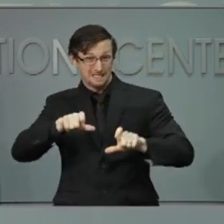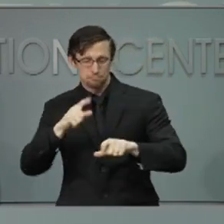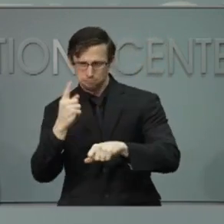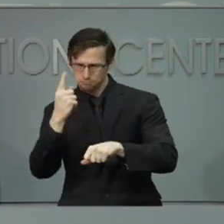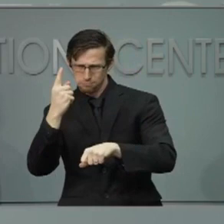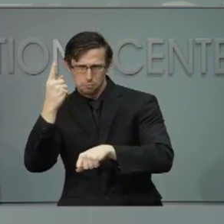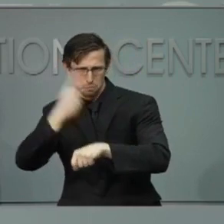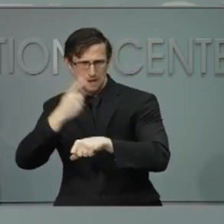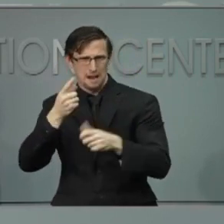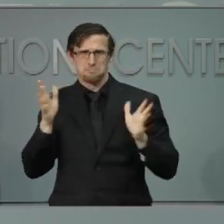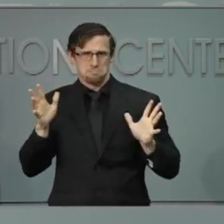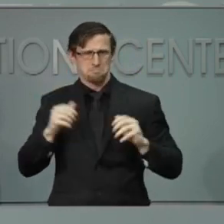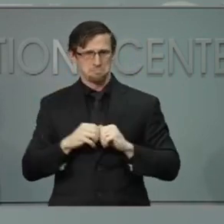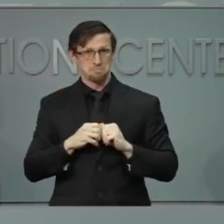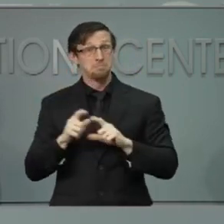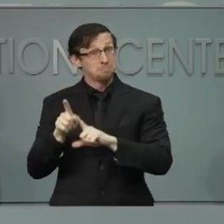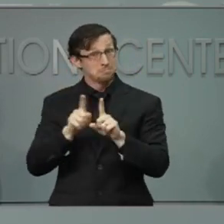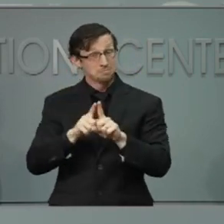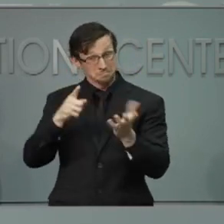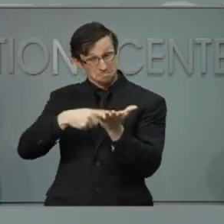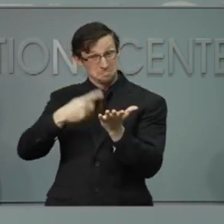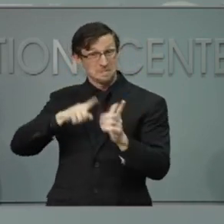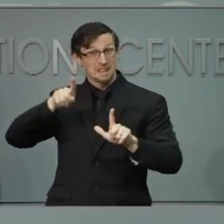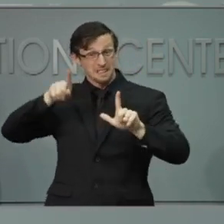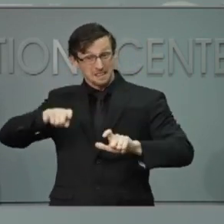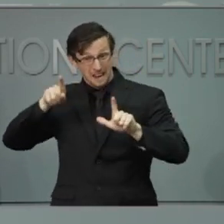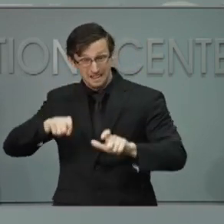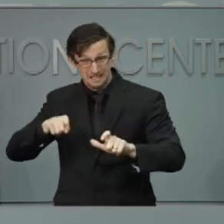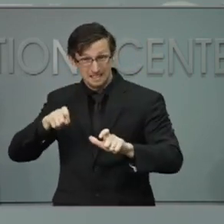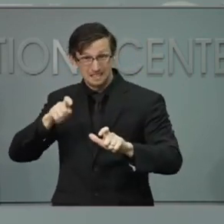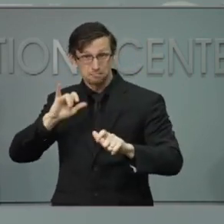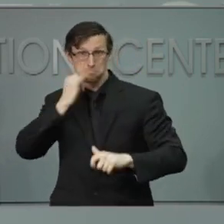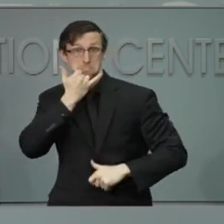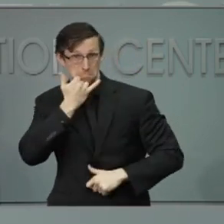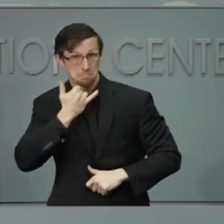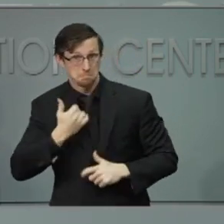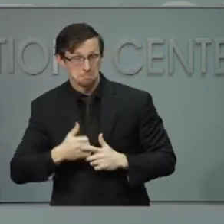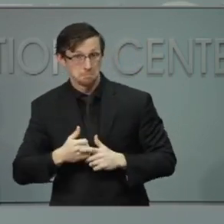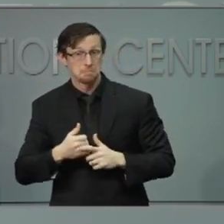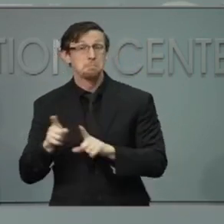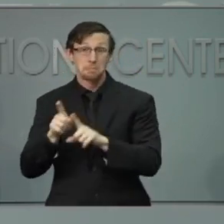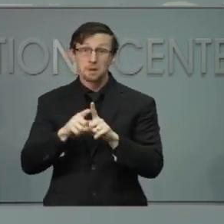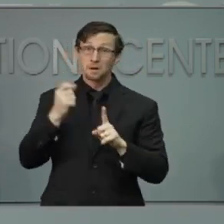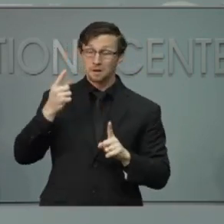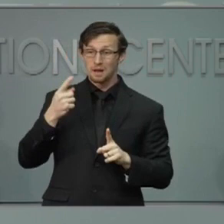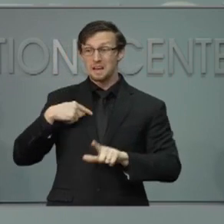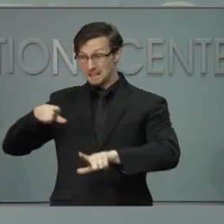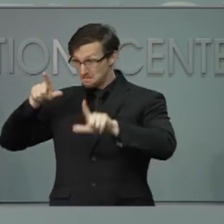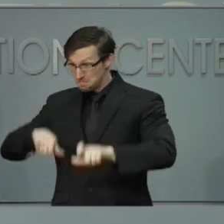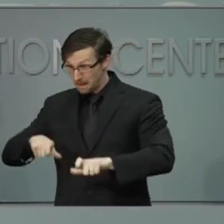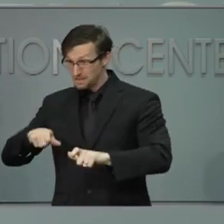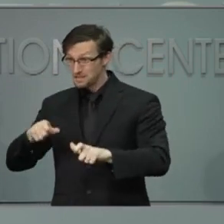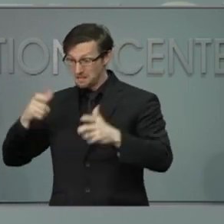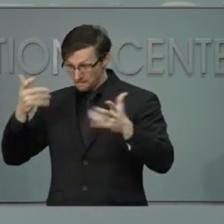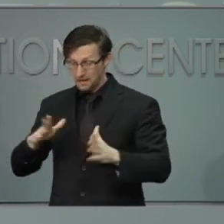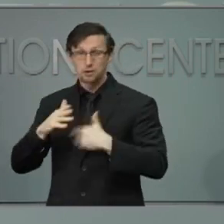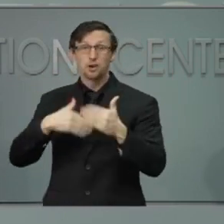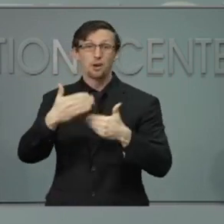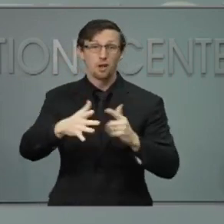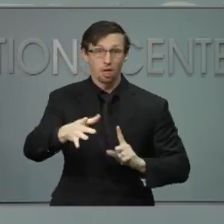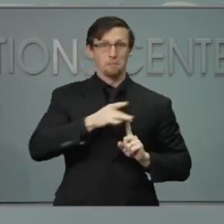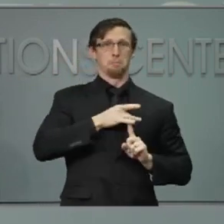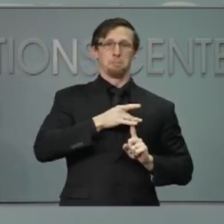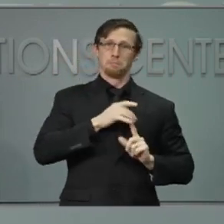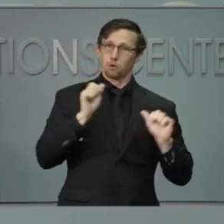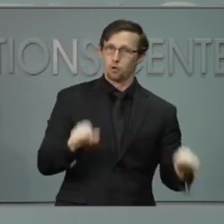Tests are not perfect and you could be exposed in the time after you got the test. Even if you have a negative test,